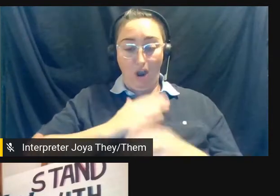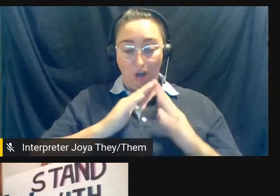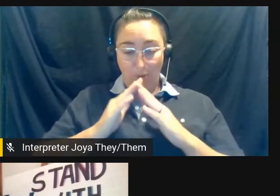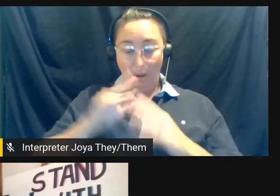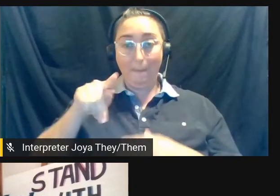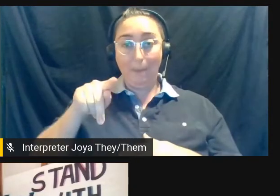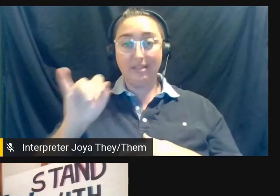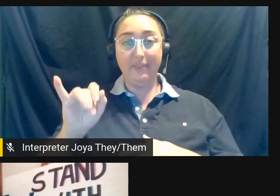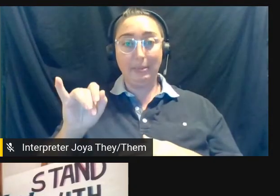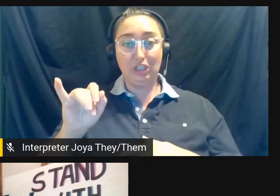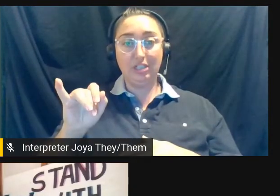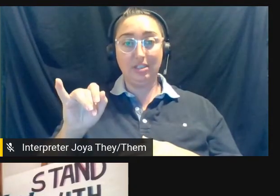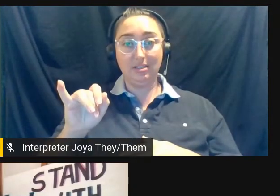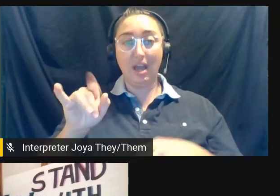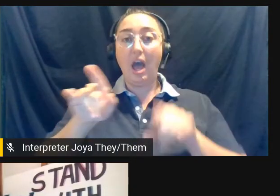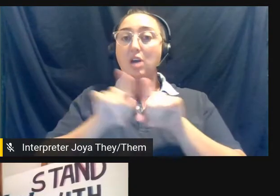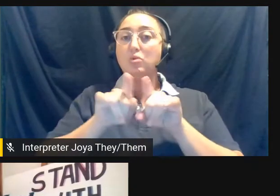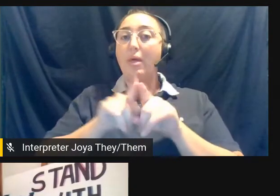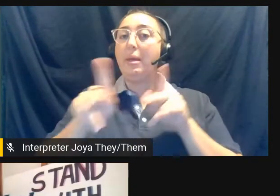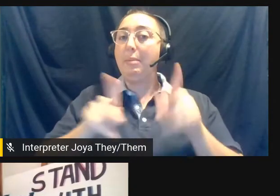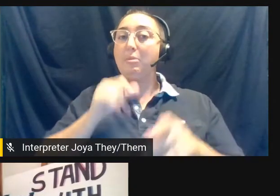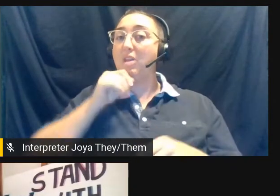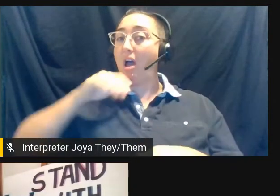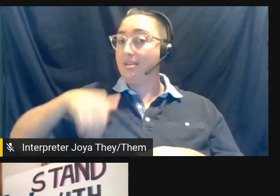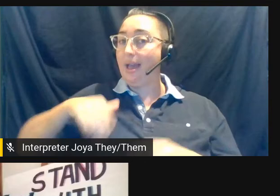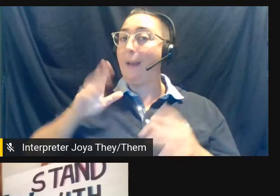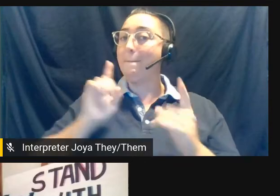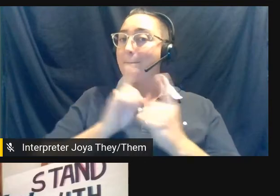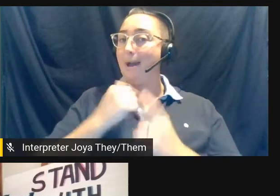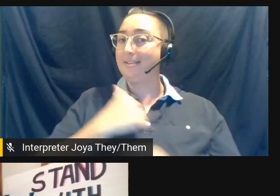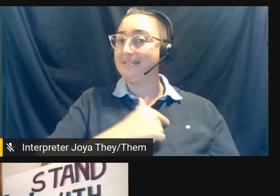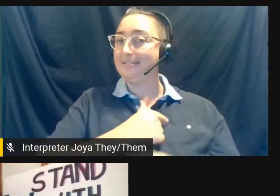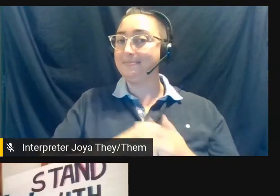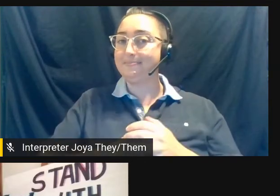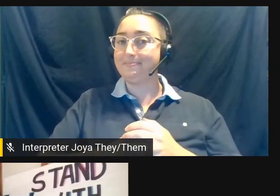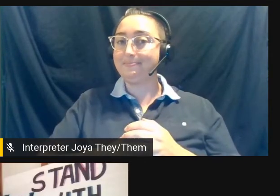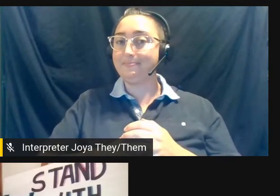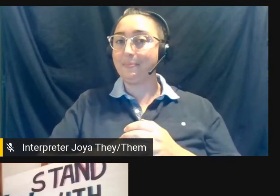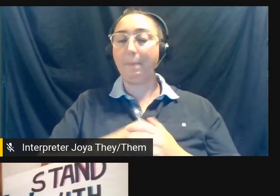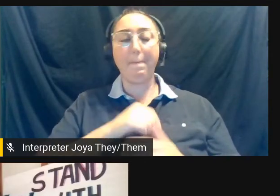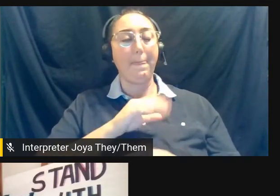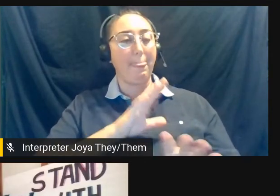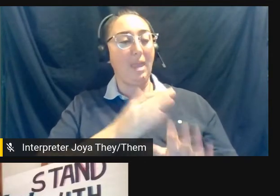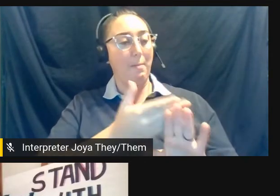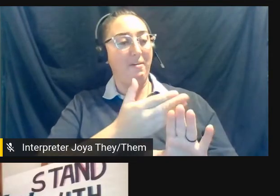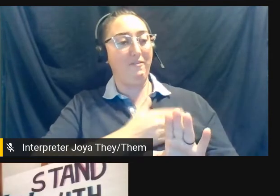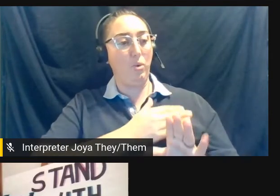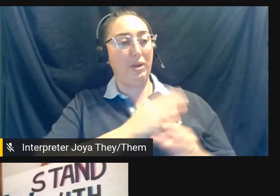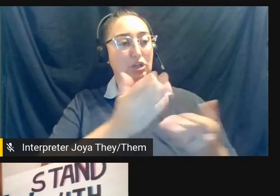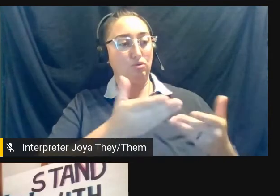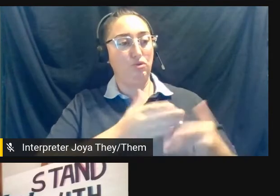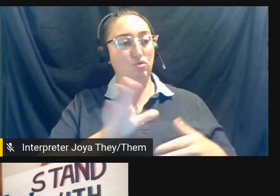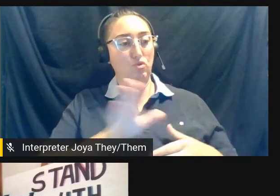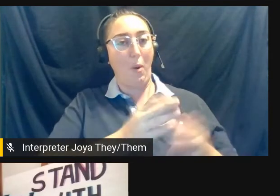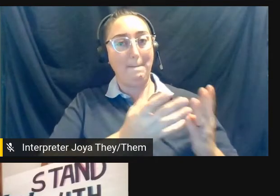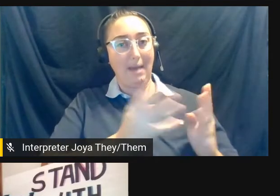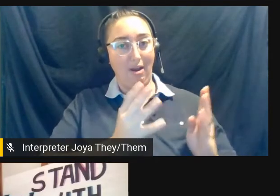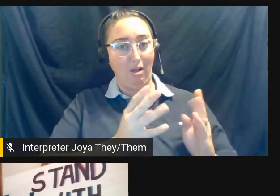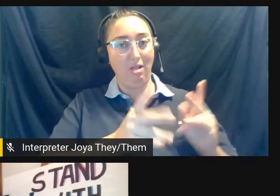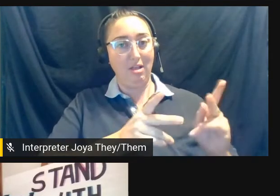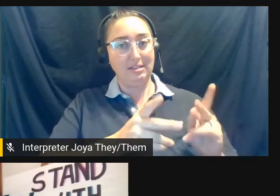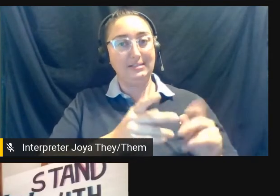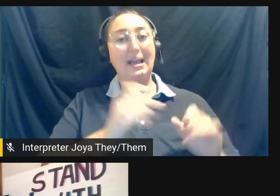as well as folks who aren't yet connected to us. And Chelsea, before we introduce your panelists tonight, can you tell us